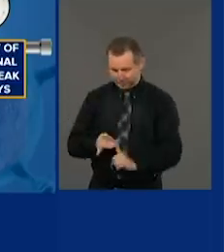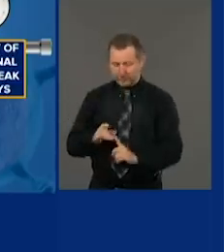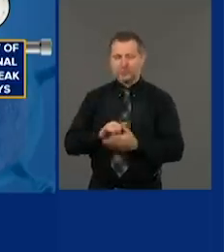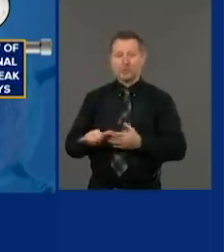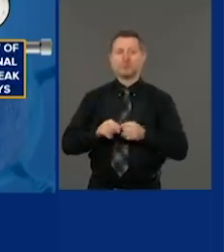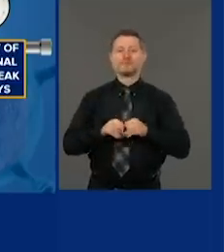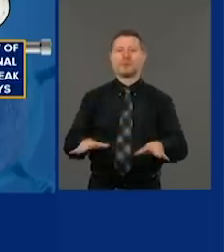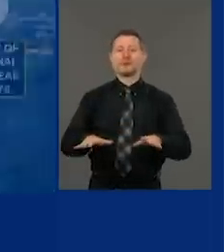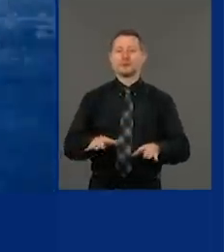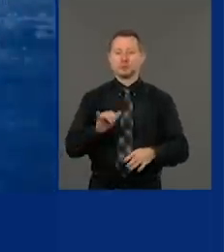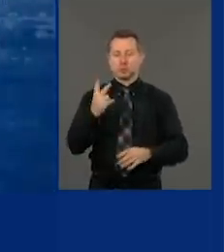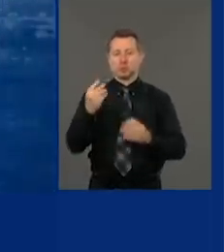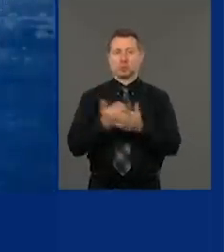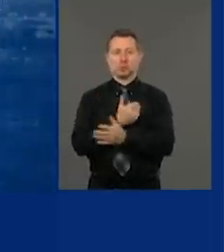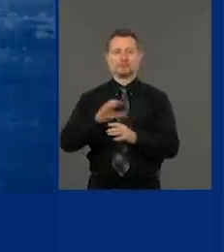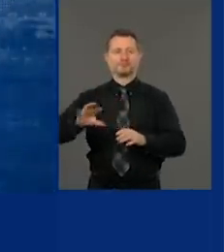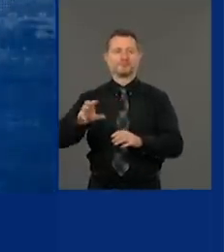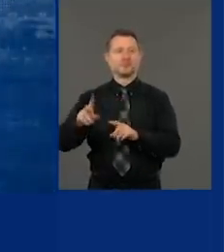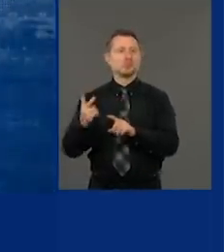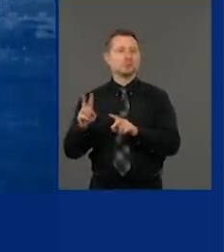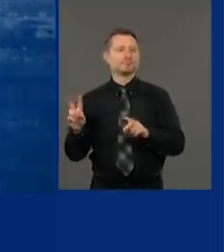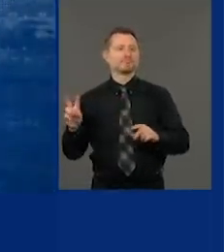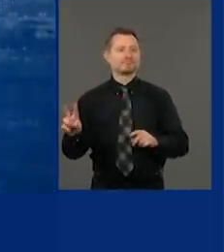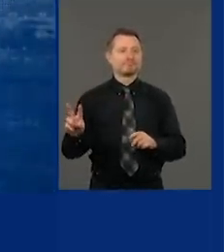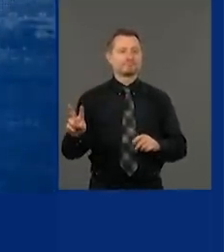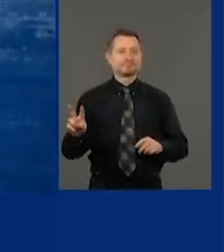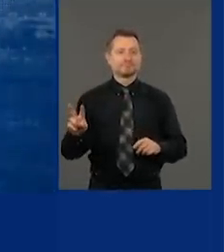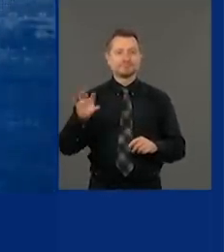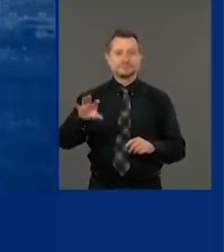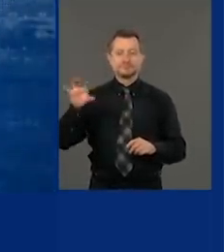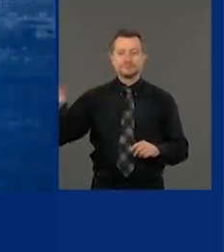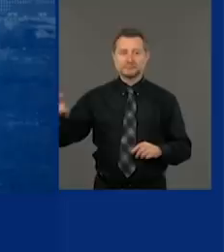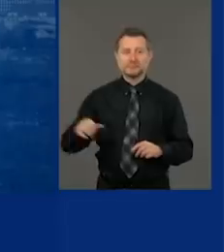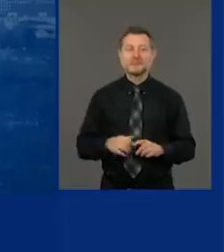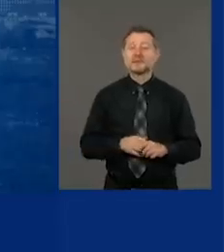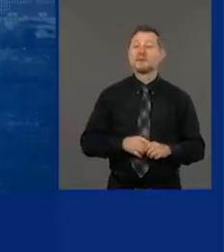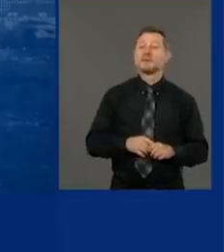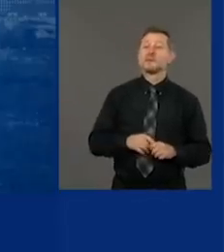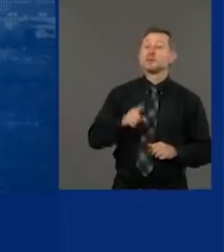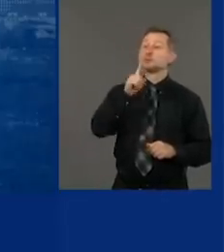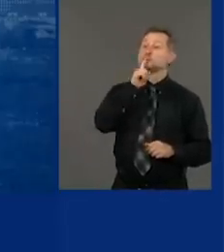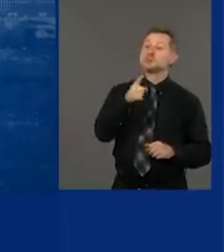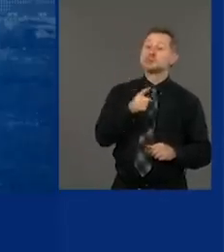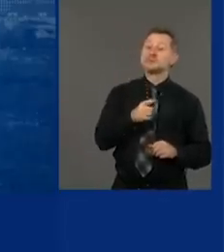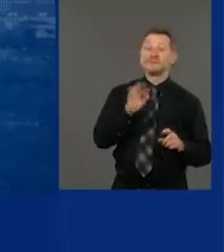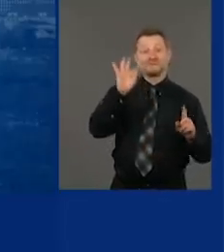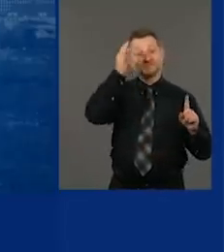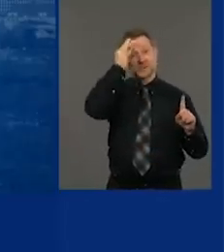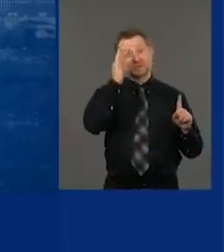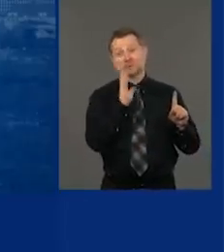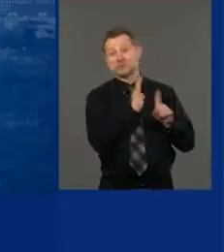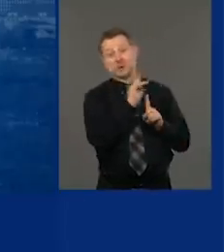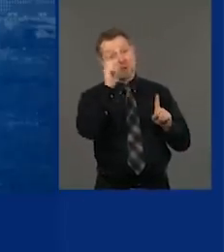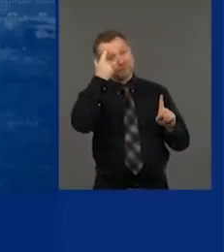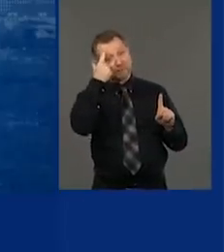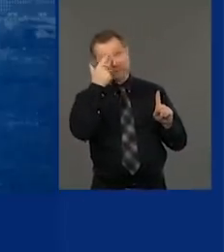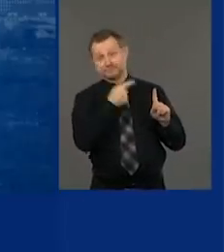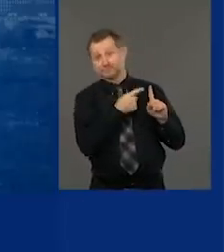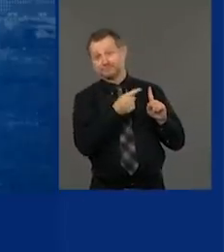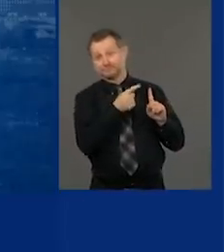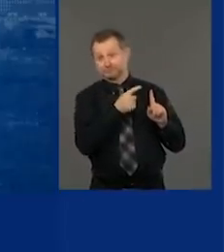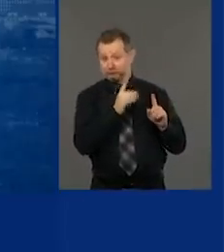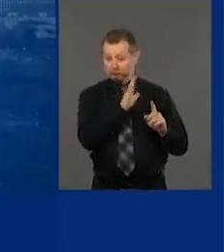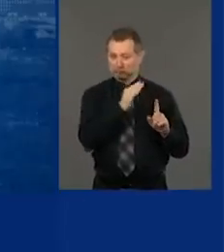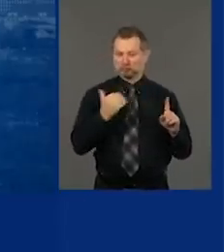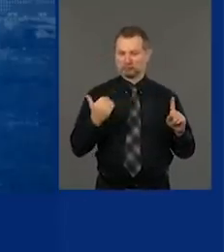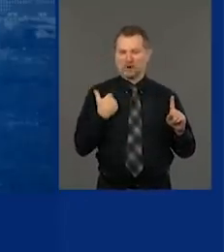complications that have been added to the mix. And look, it is the federal government because